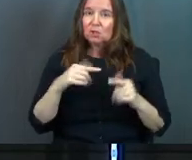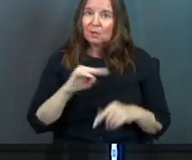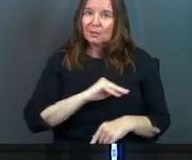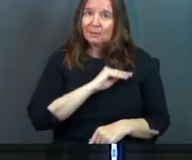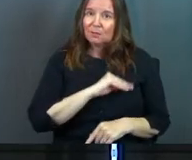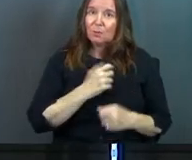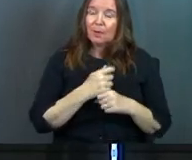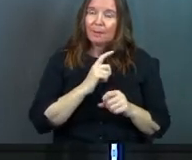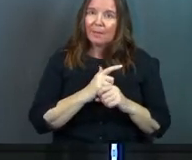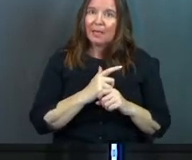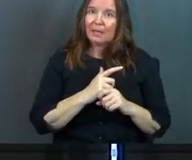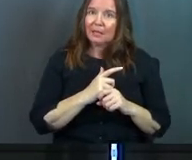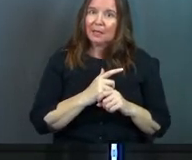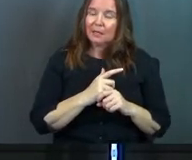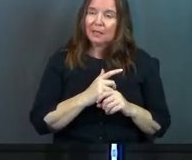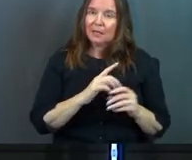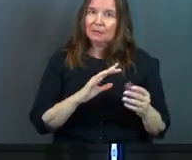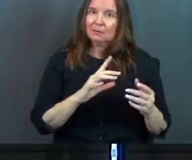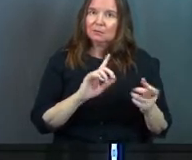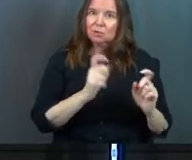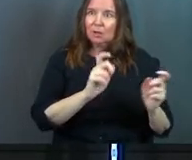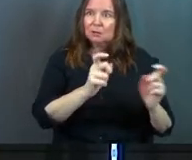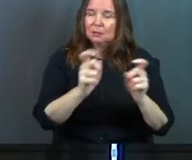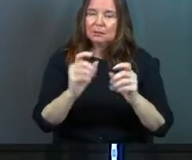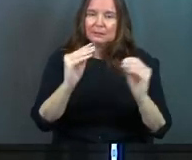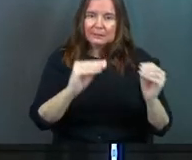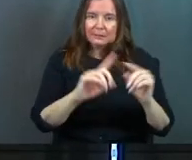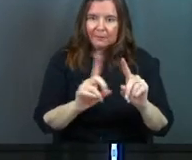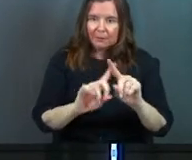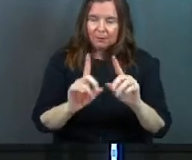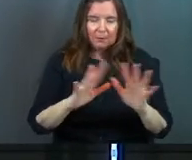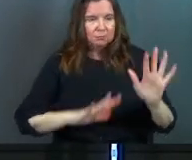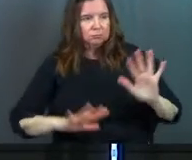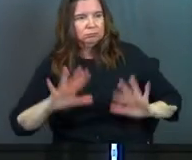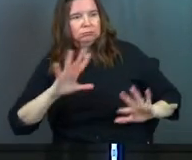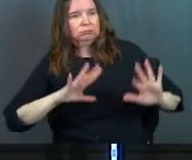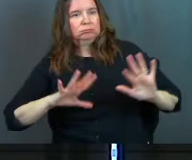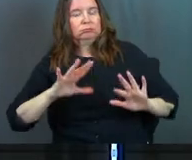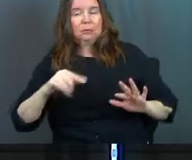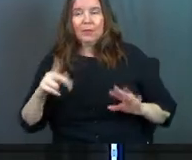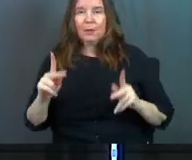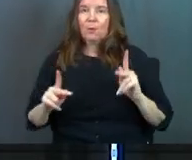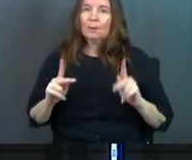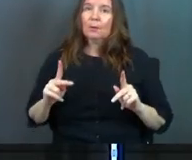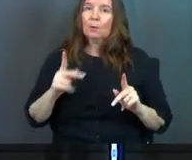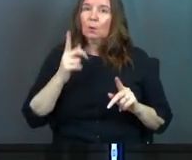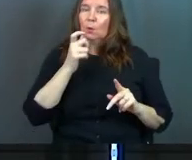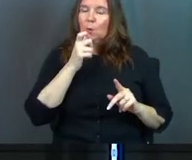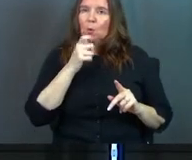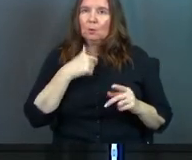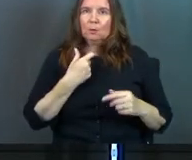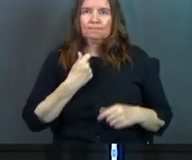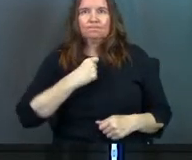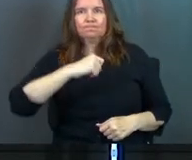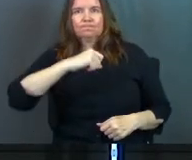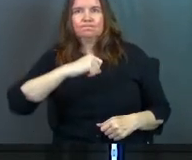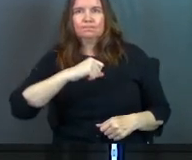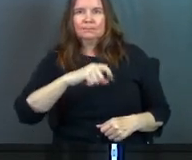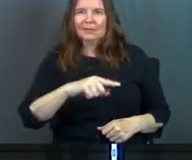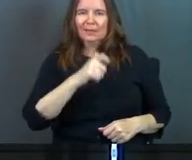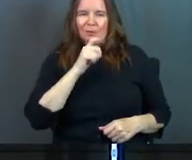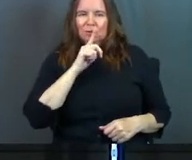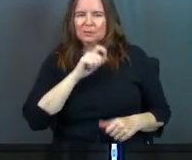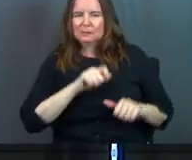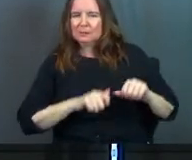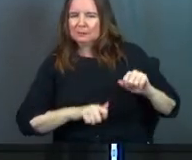ministry was making quite a stir. He was teaching a lot of things or a lot of miracles going on. And there were people who opposed him. They weren't